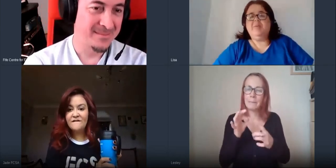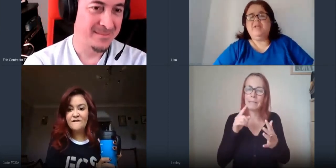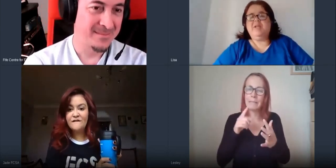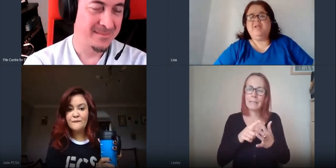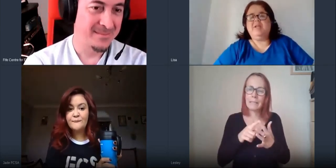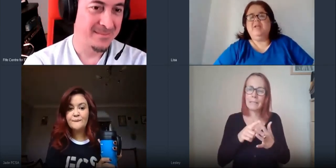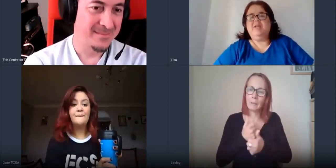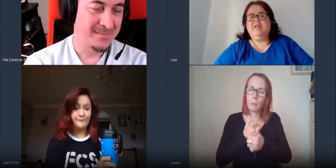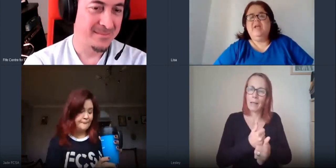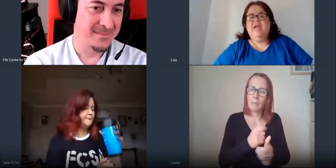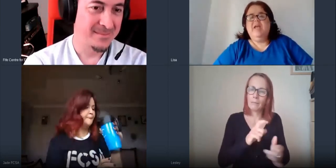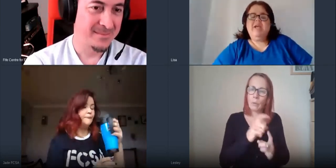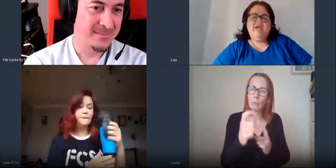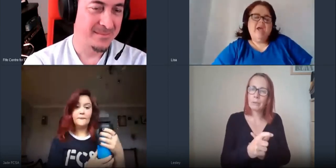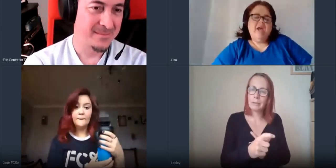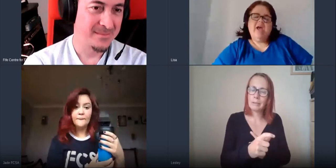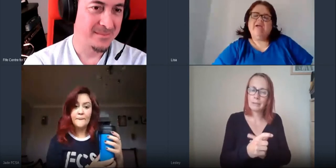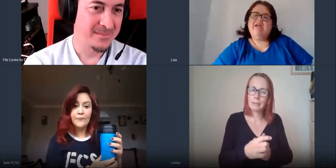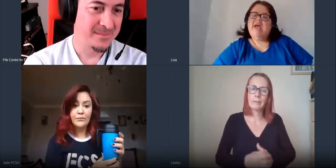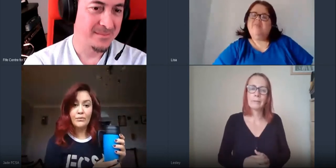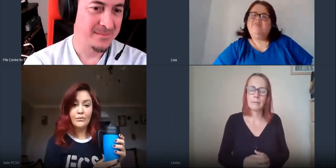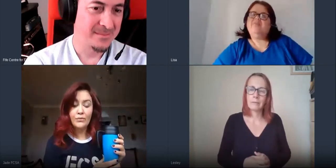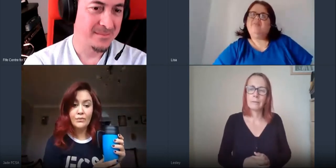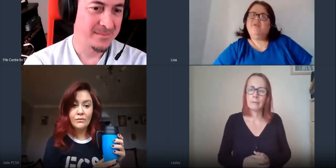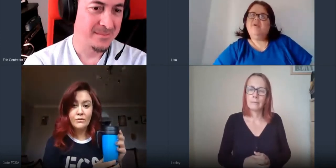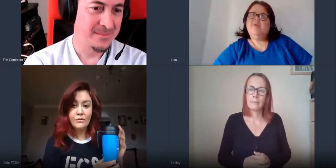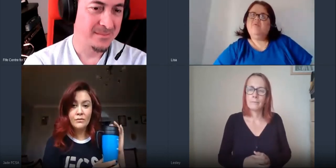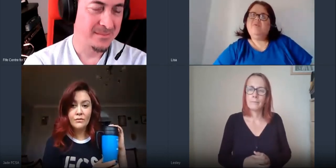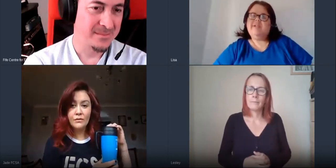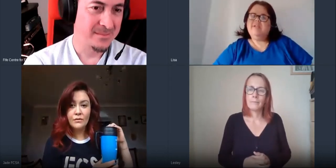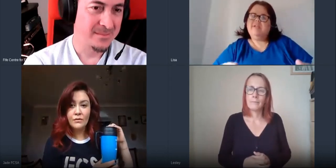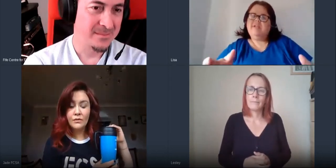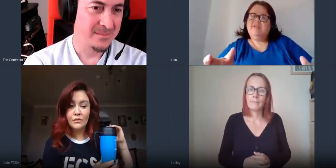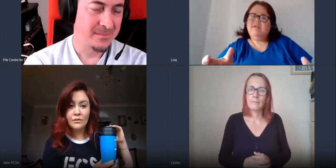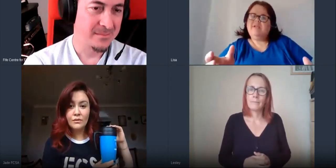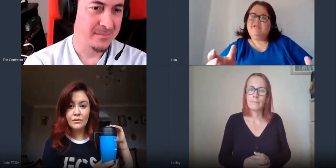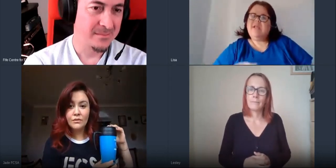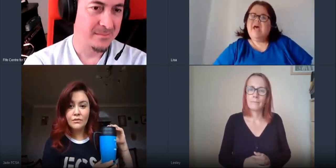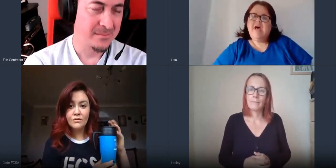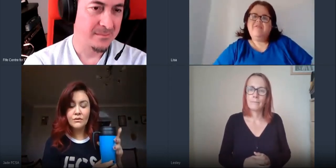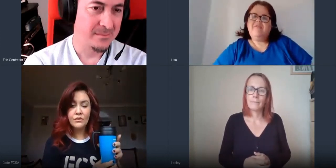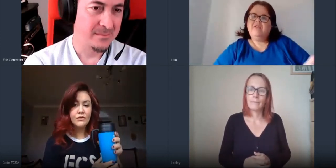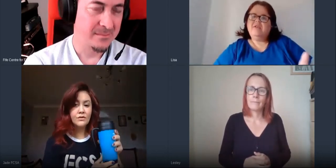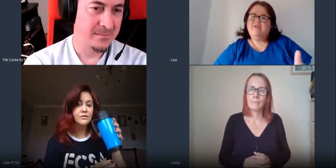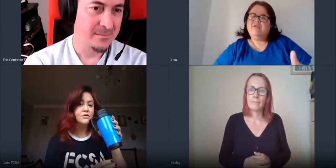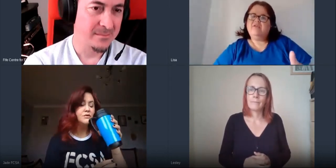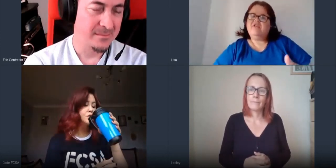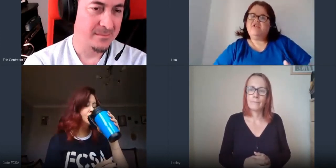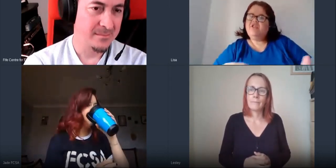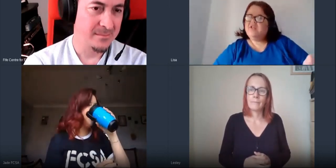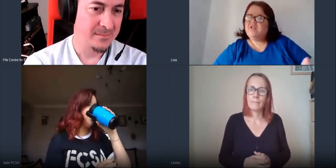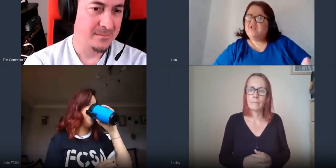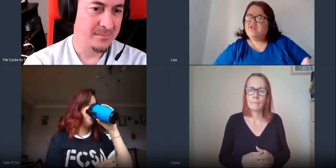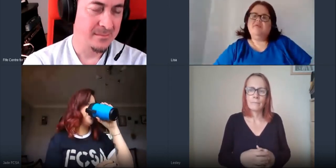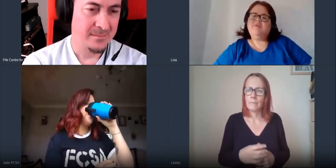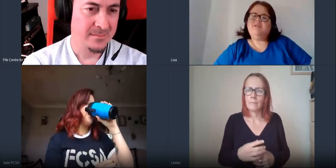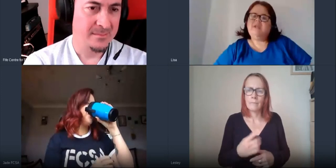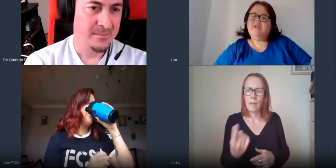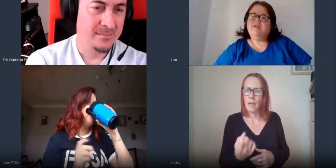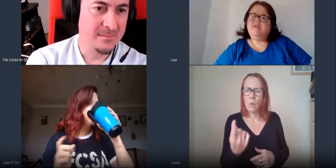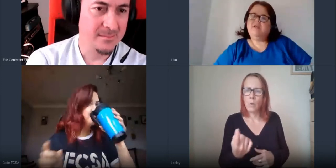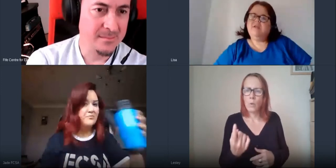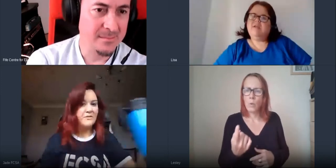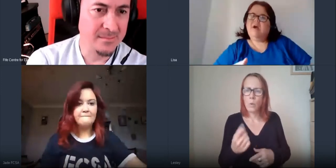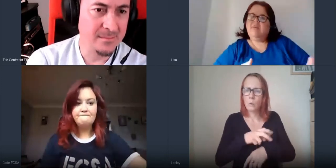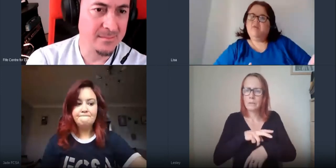the community right um was it staff and students you know